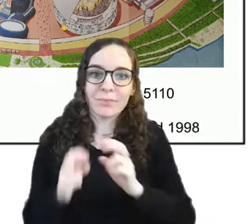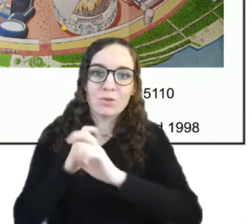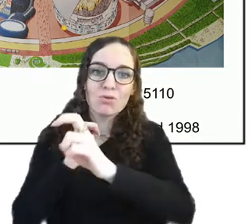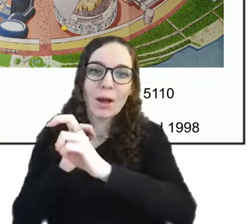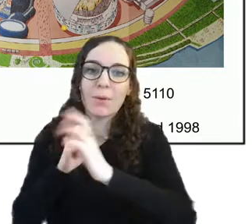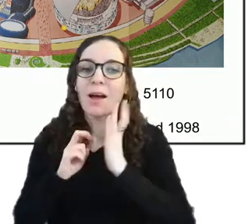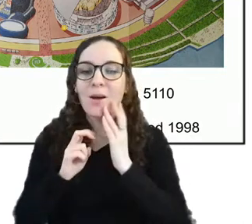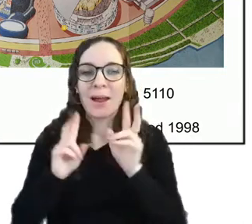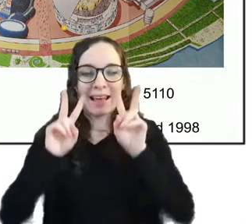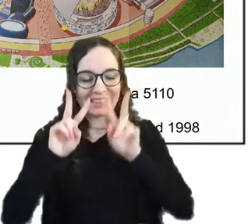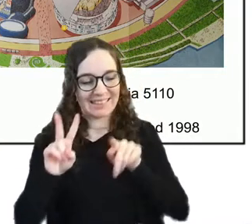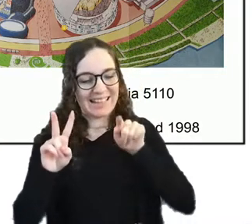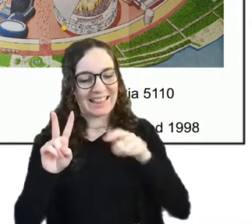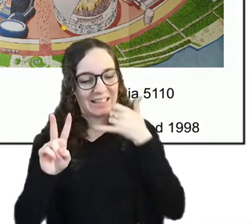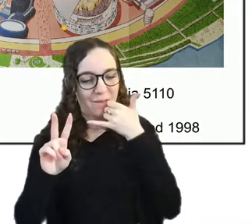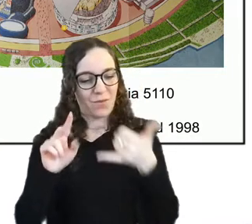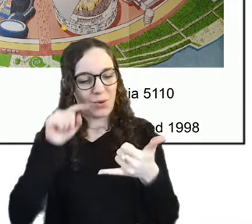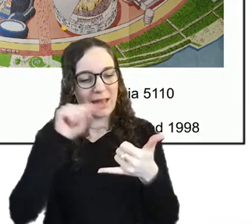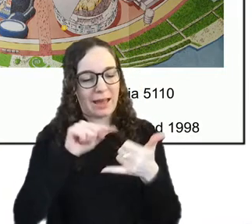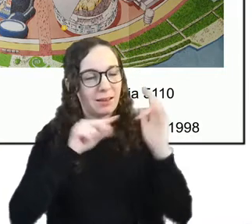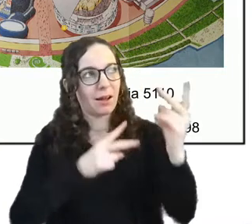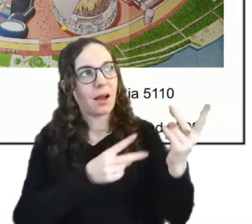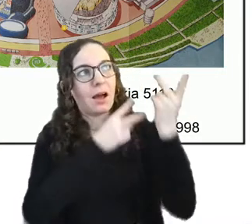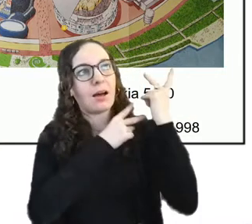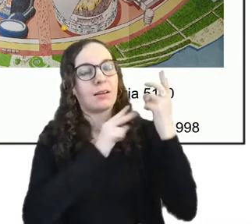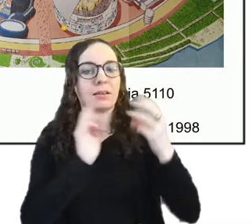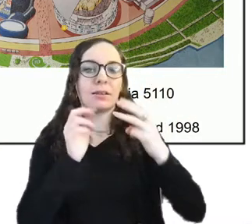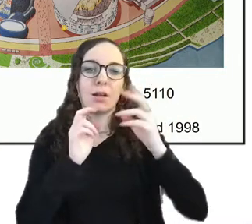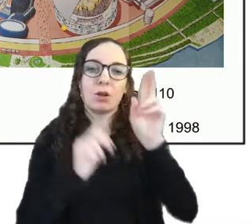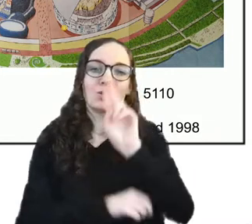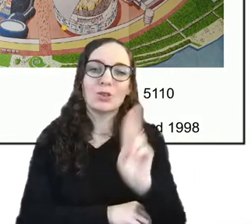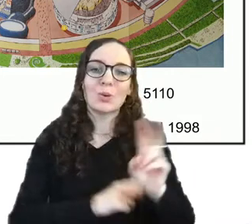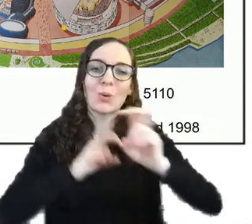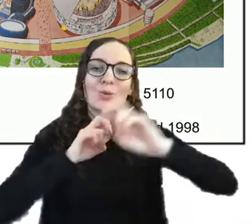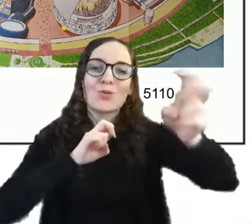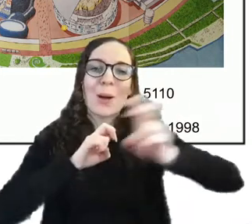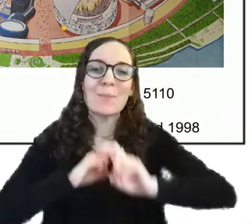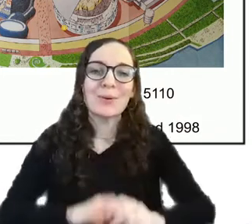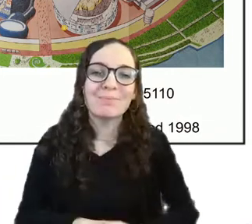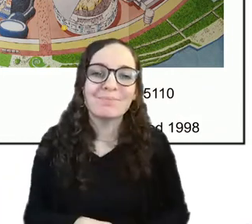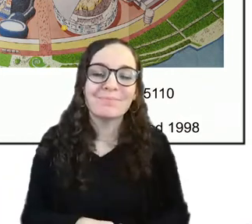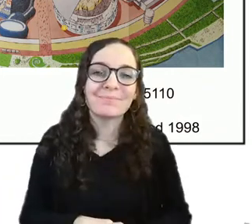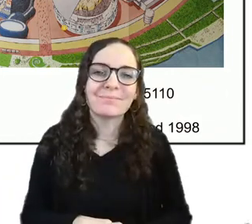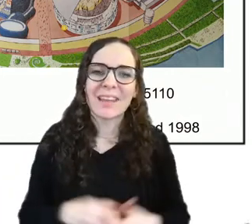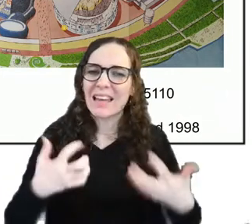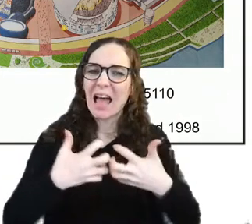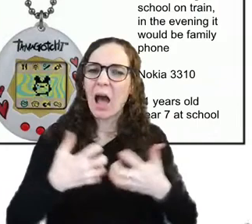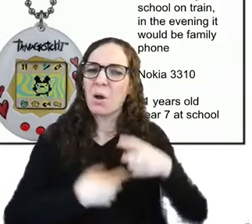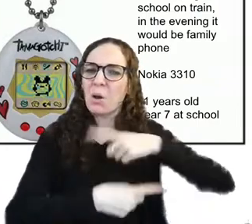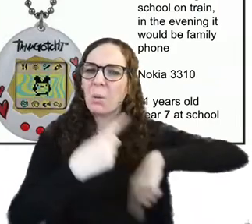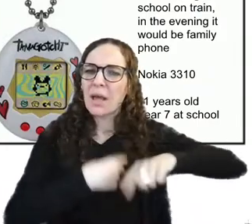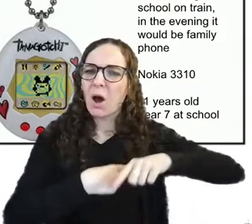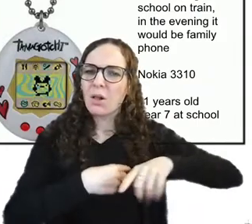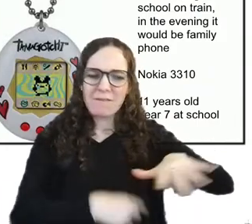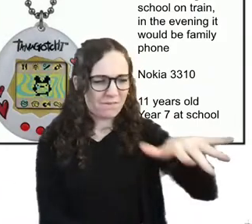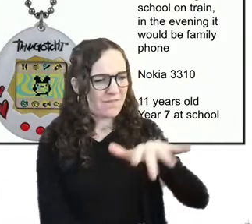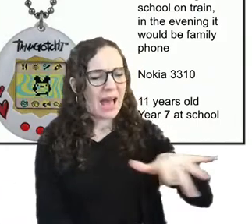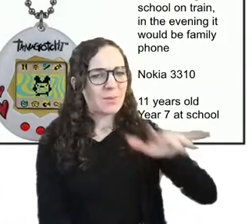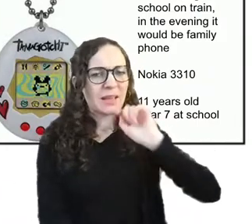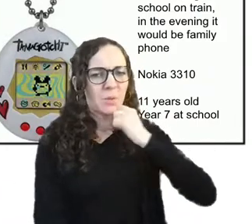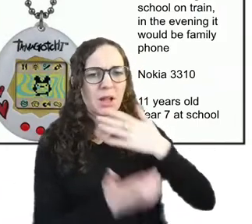millennium dome um and how like we shared phones uh with family members